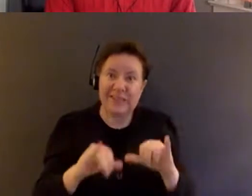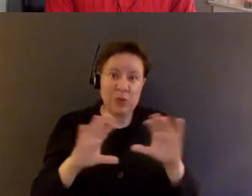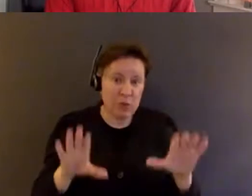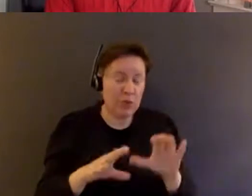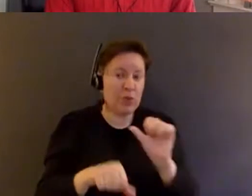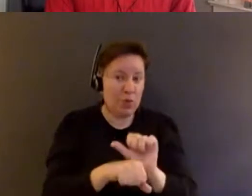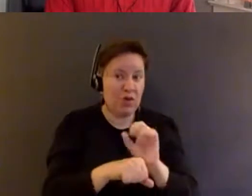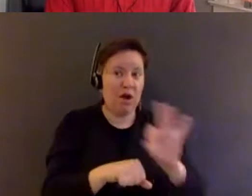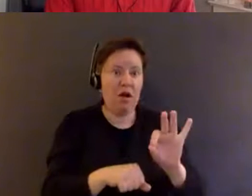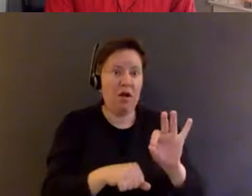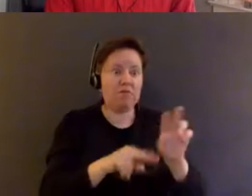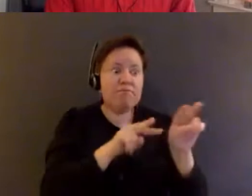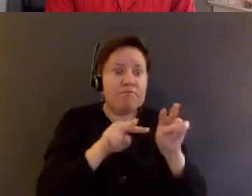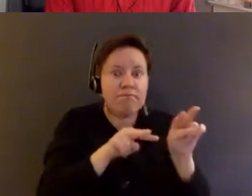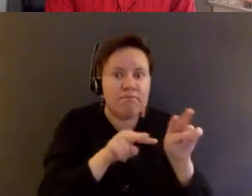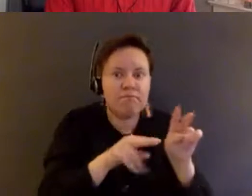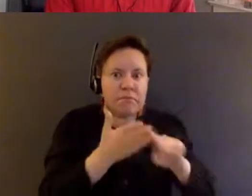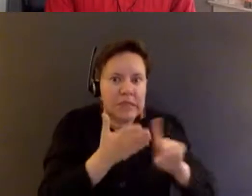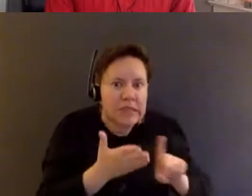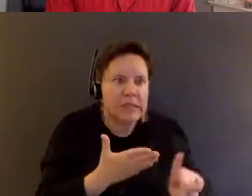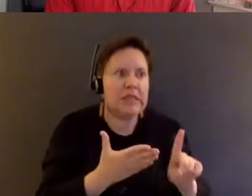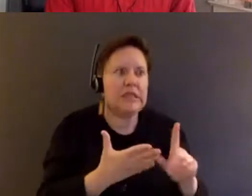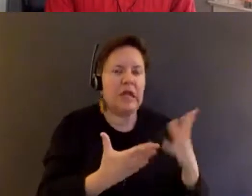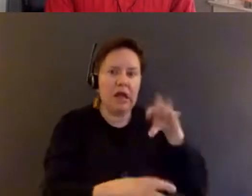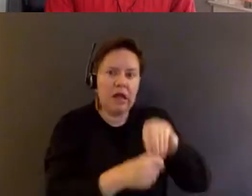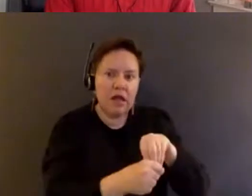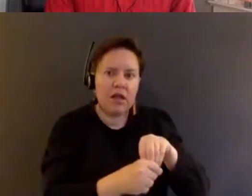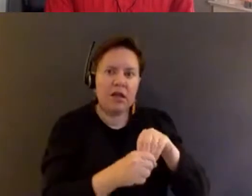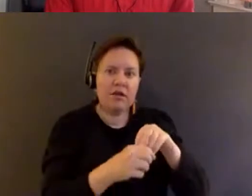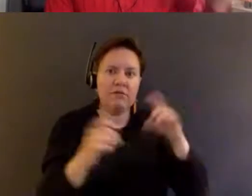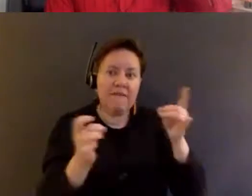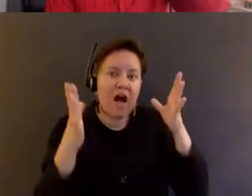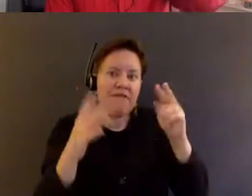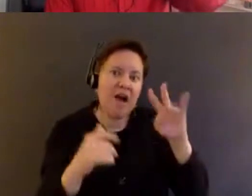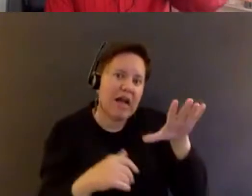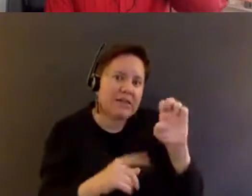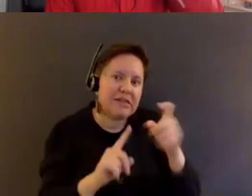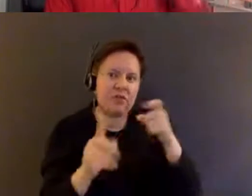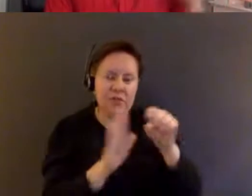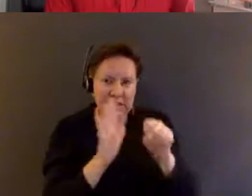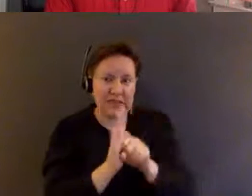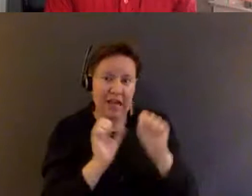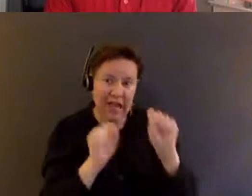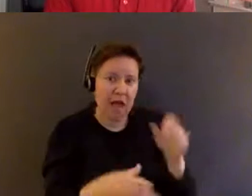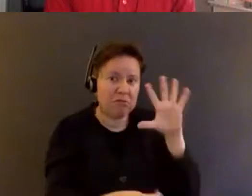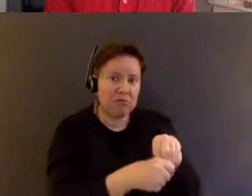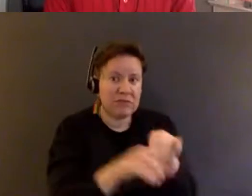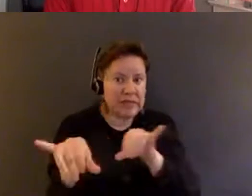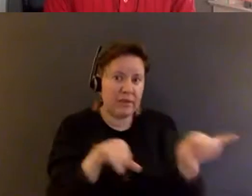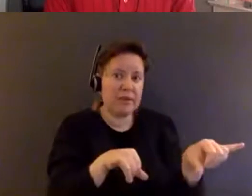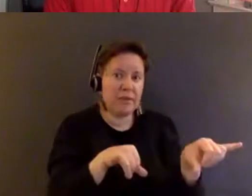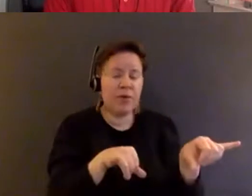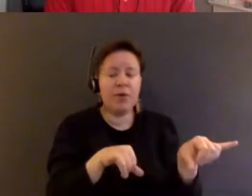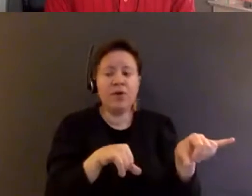um, and the violence of the state. So the question is, um, how, you know, it's asking you sort of think about,